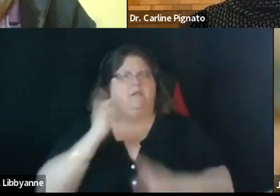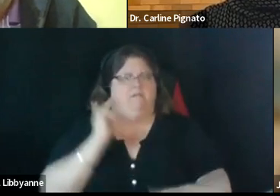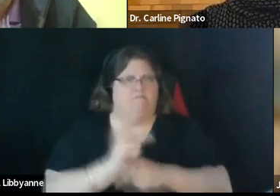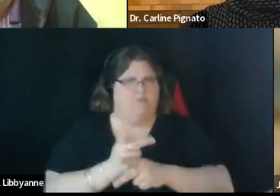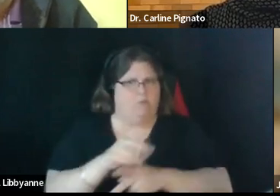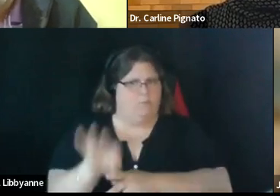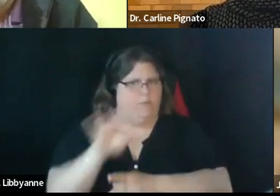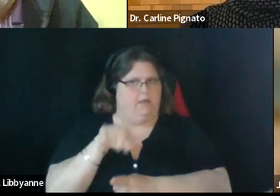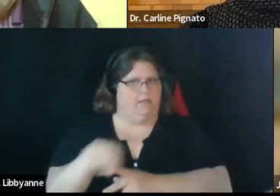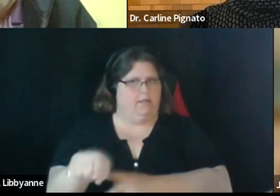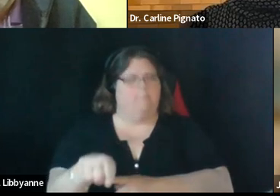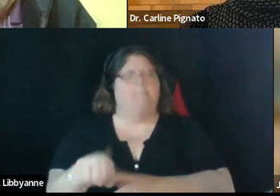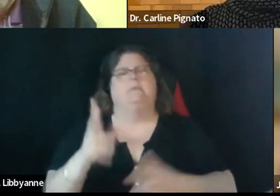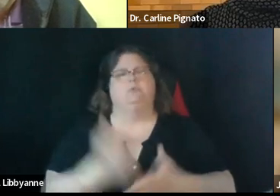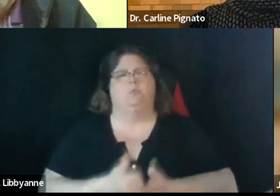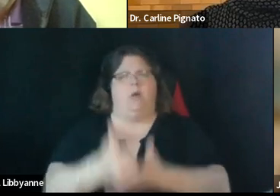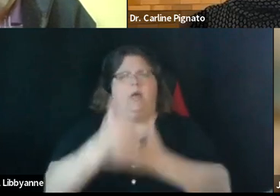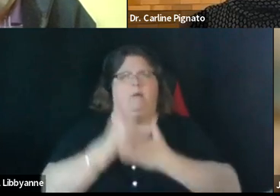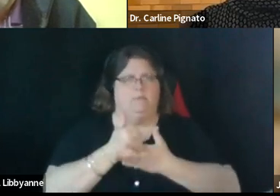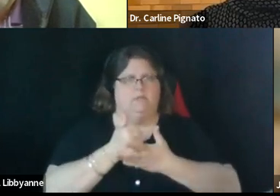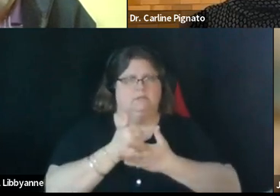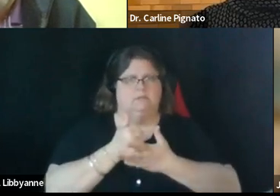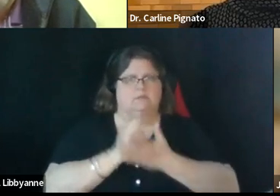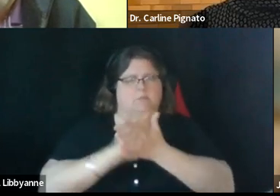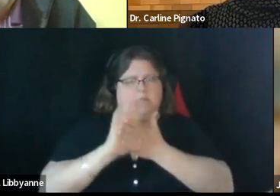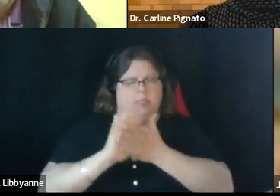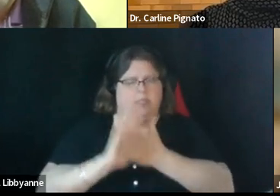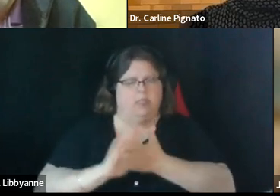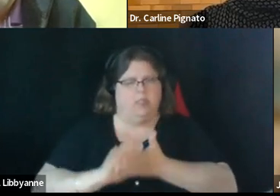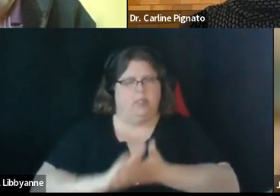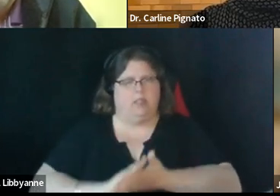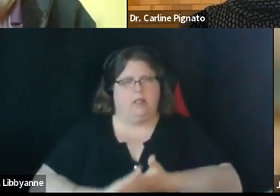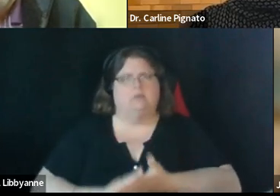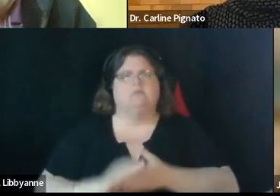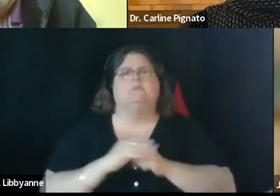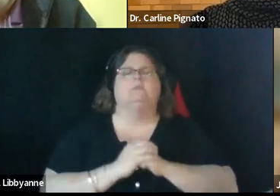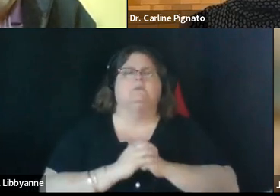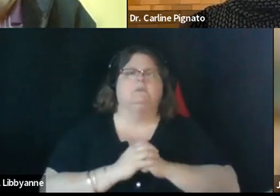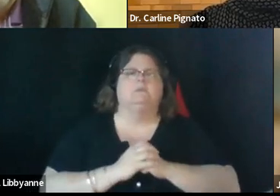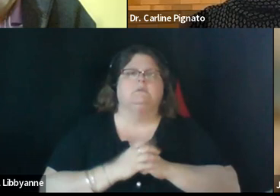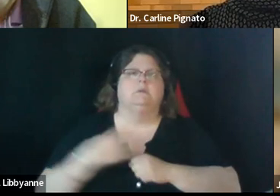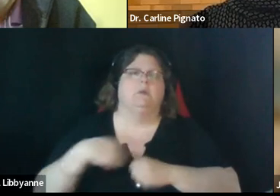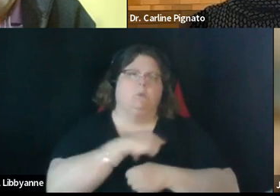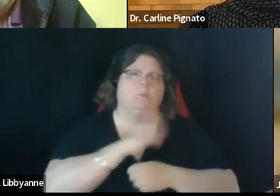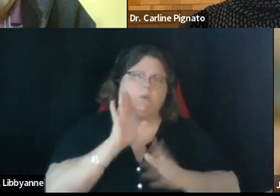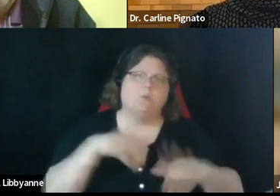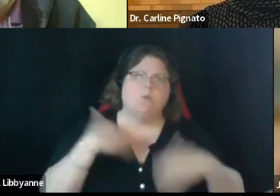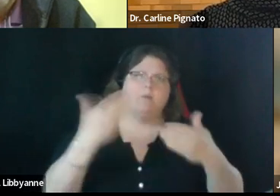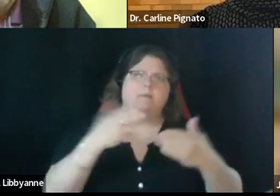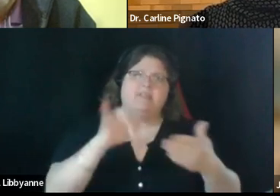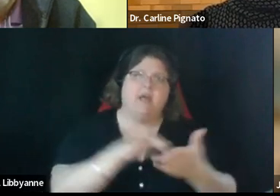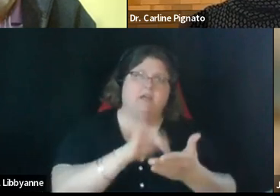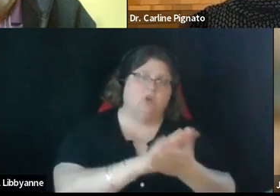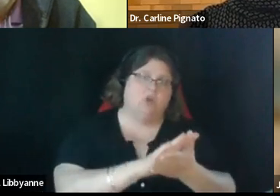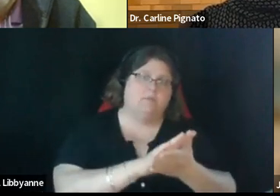to help us polish and publish um and that we would recommend this document um